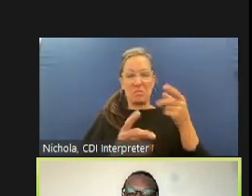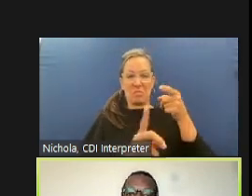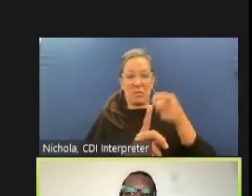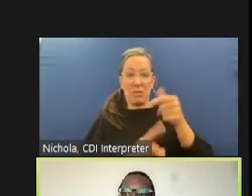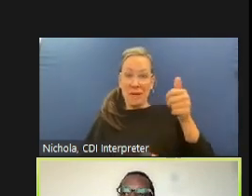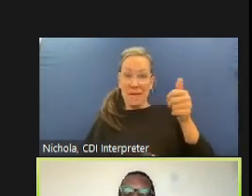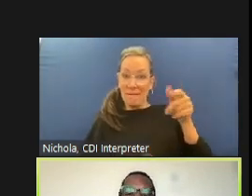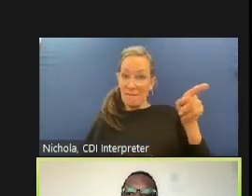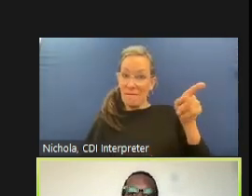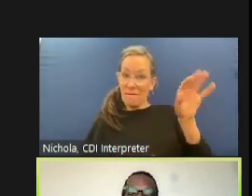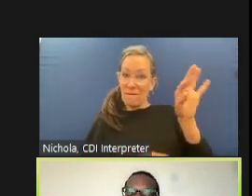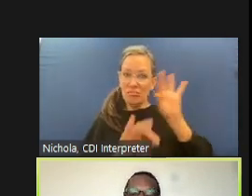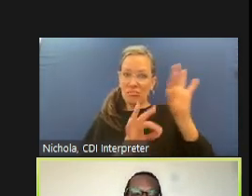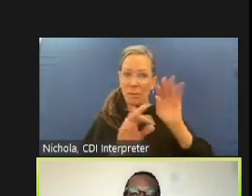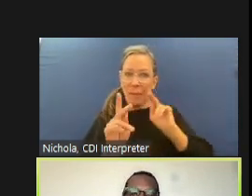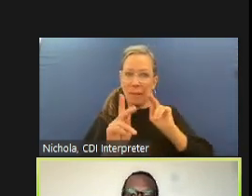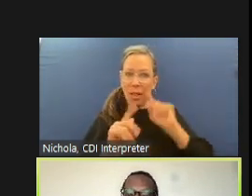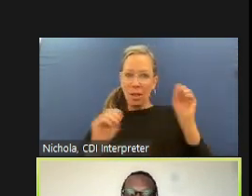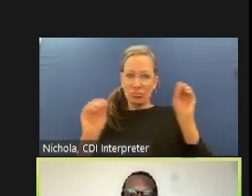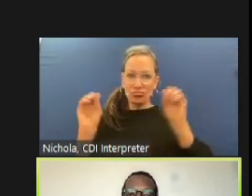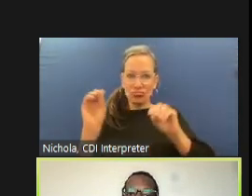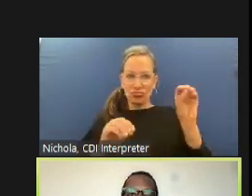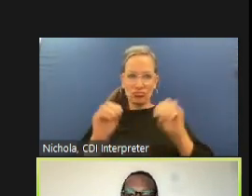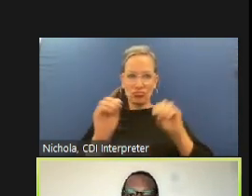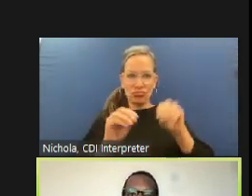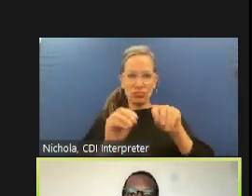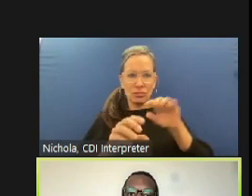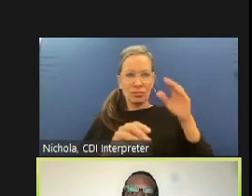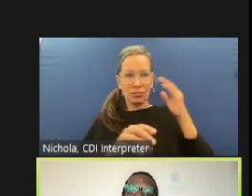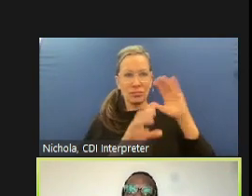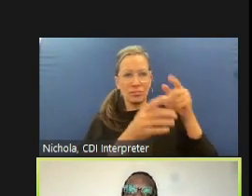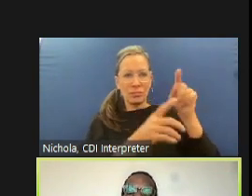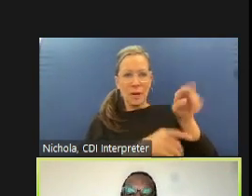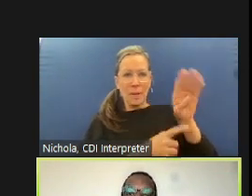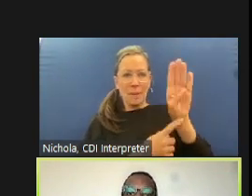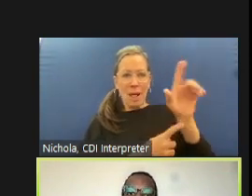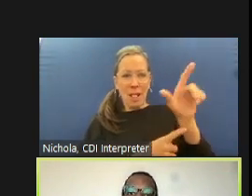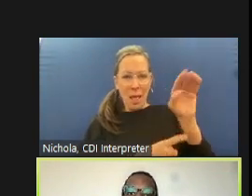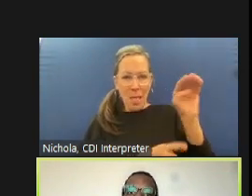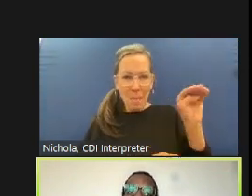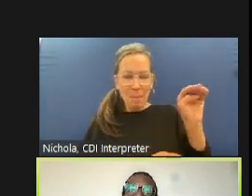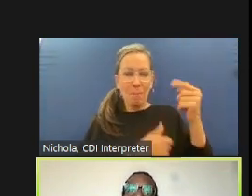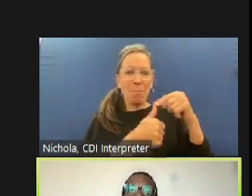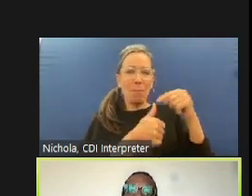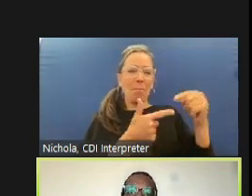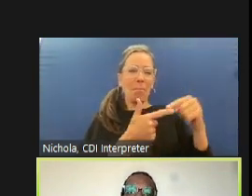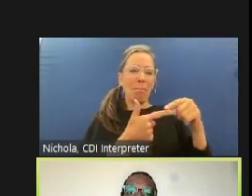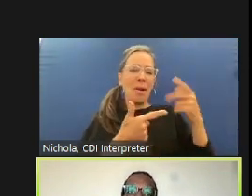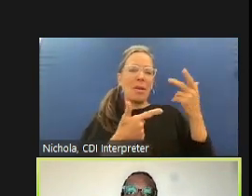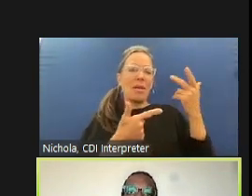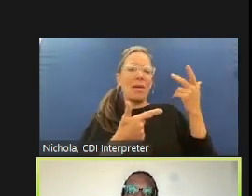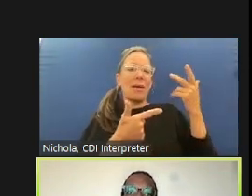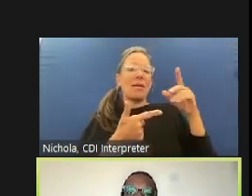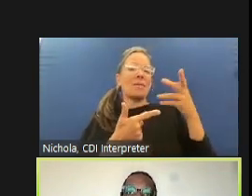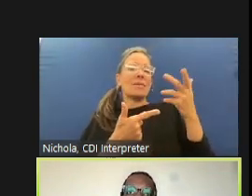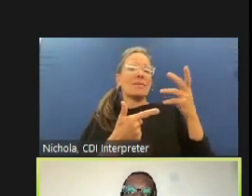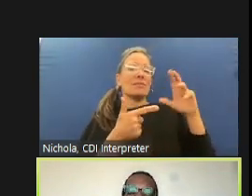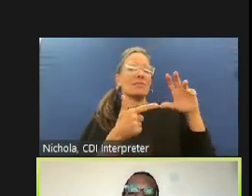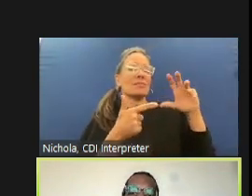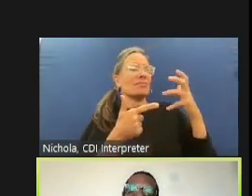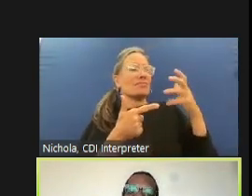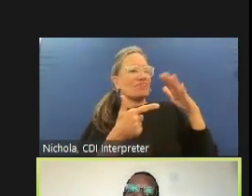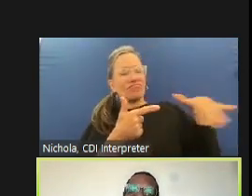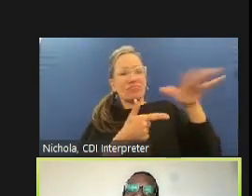lives matter to nationally renowned police chiefs to academics to community members in the